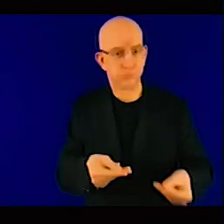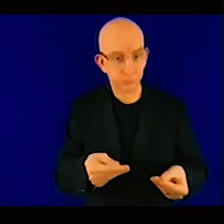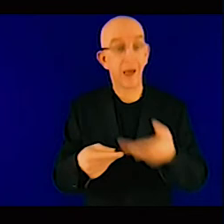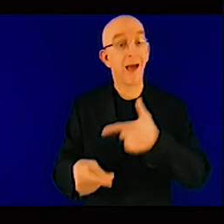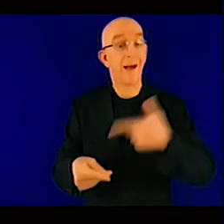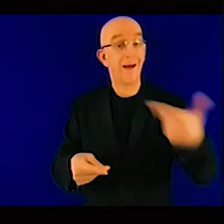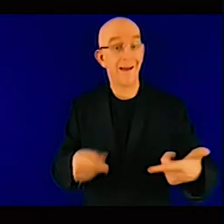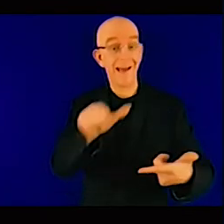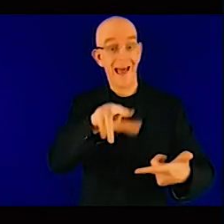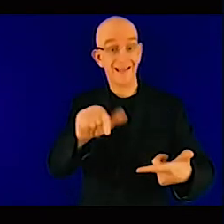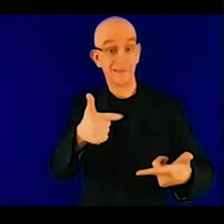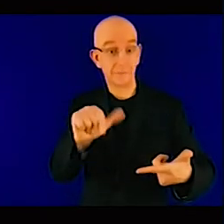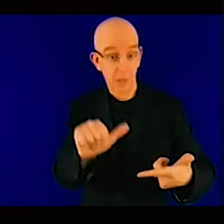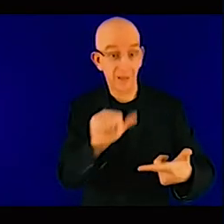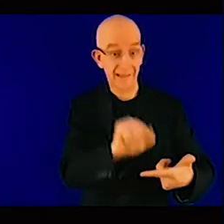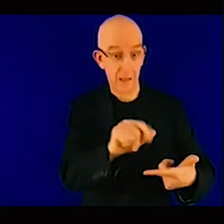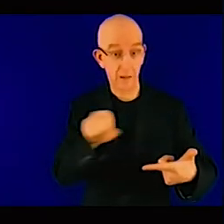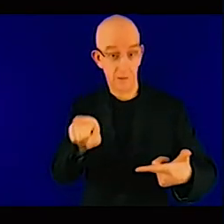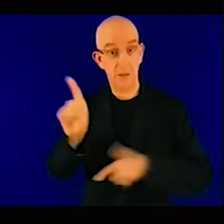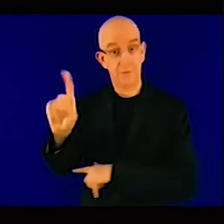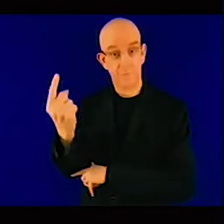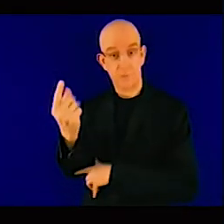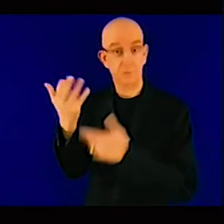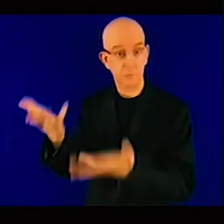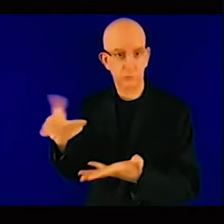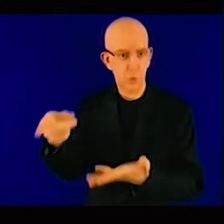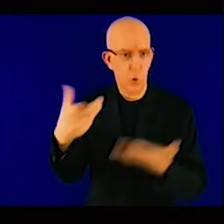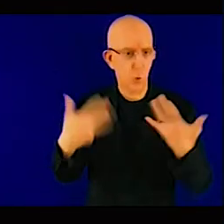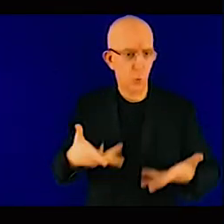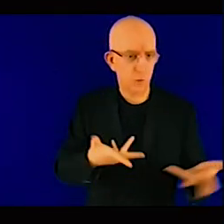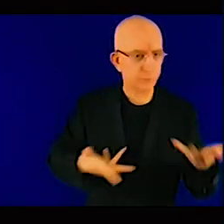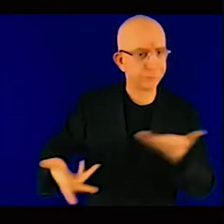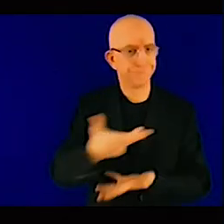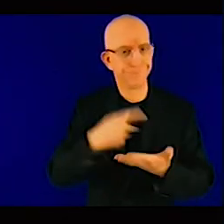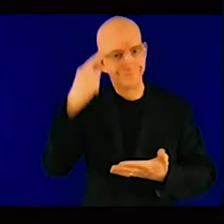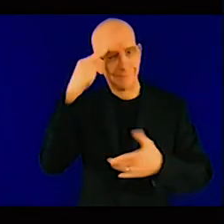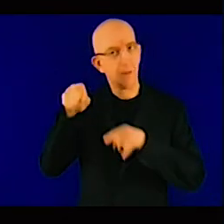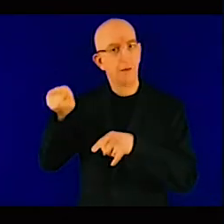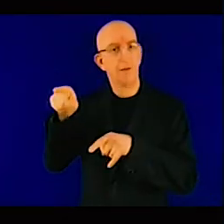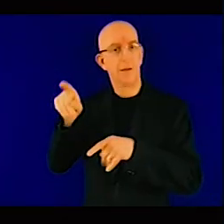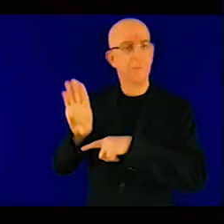my question and also Arona as well so